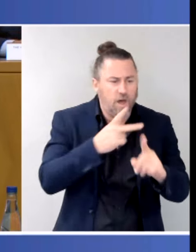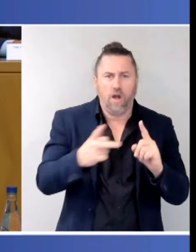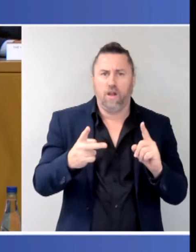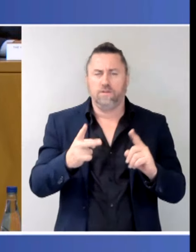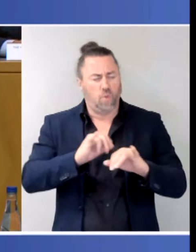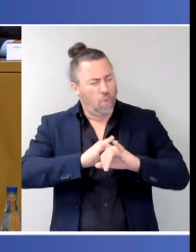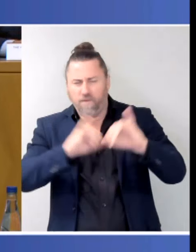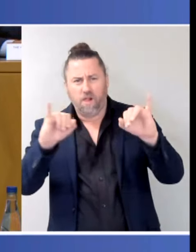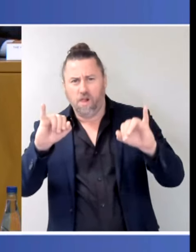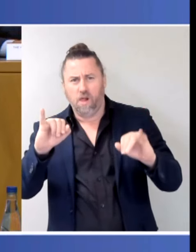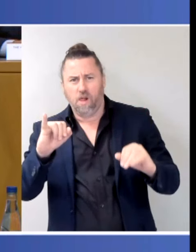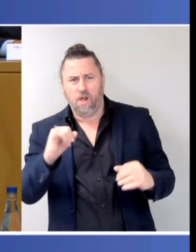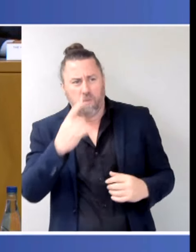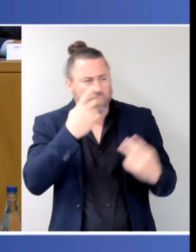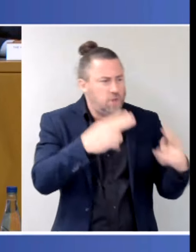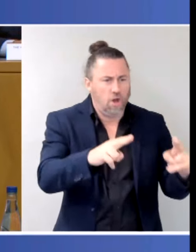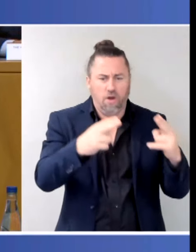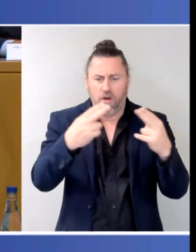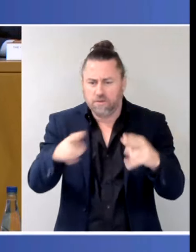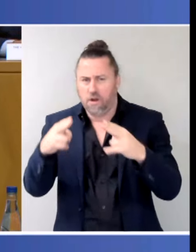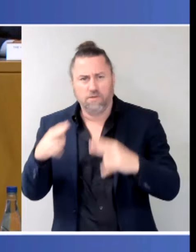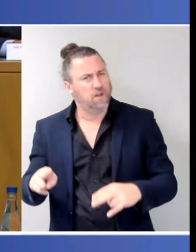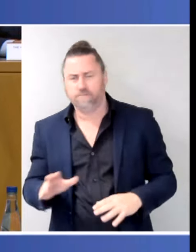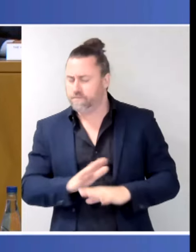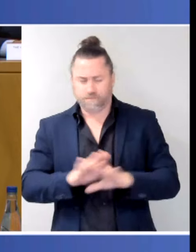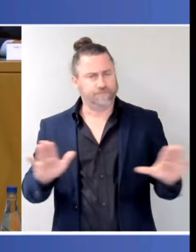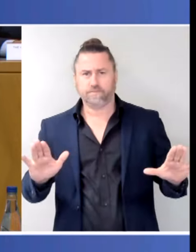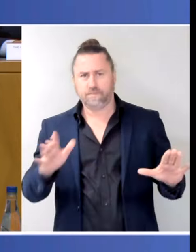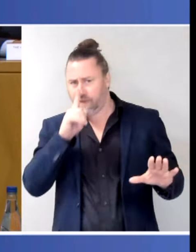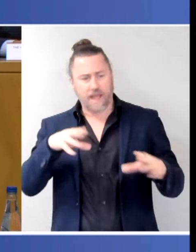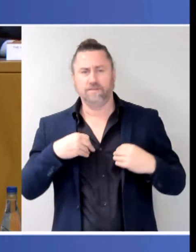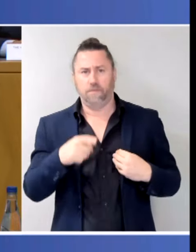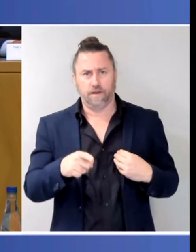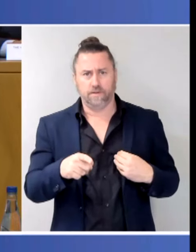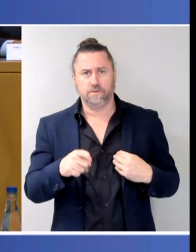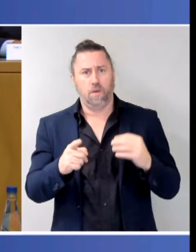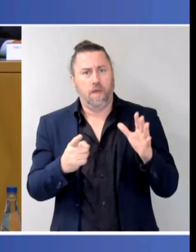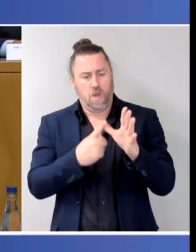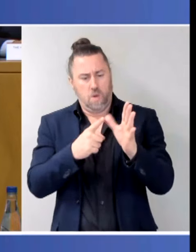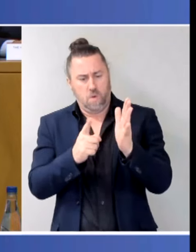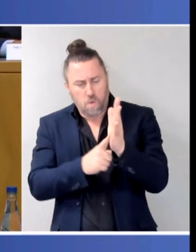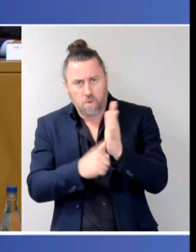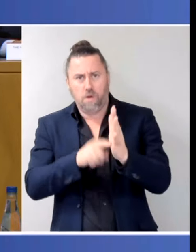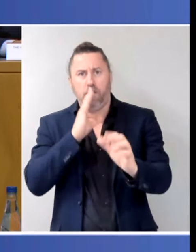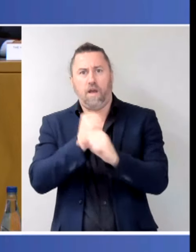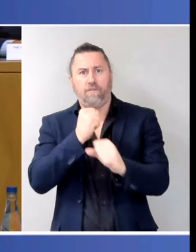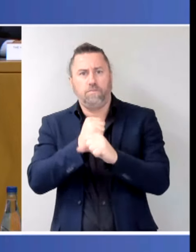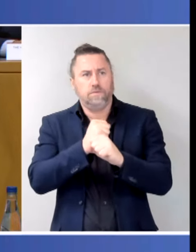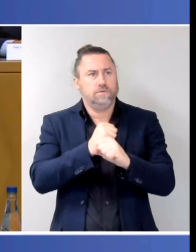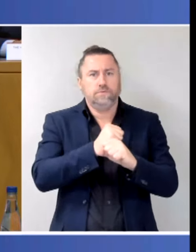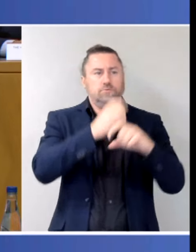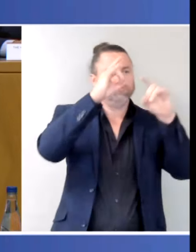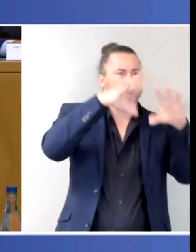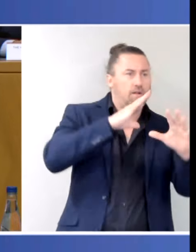Achieving this demands action and change at every level of Government. But more than that, it also requires action from every